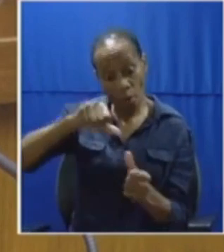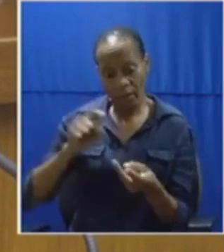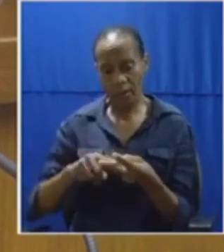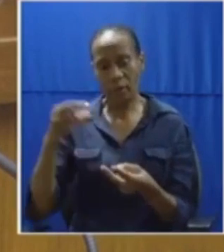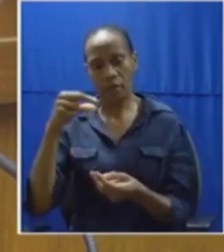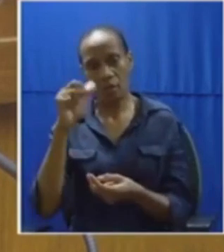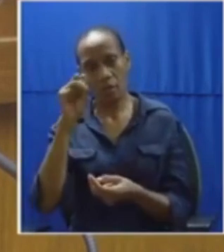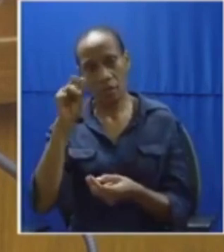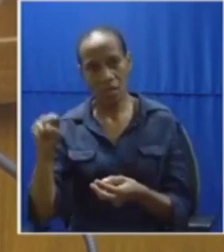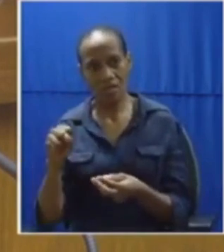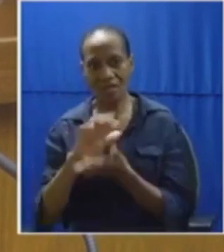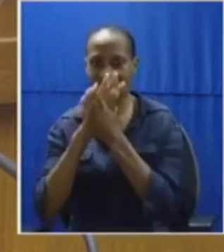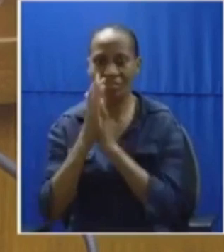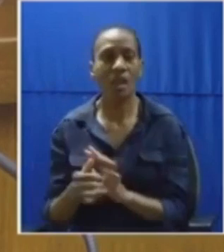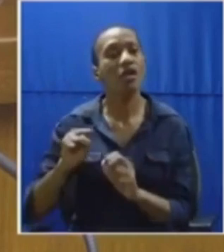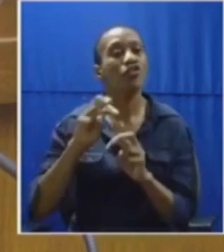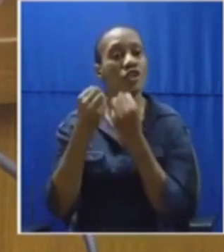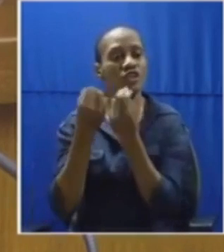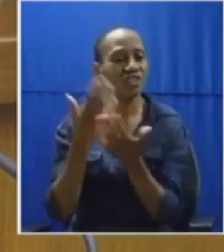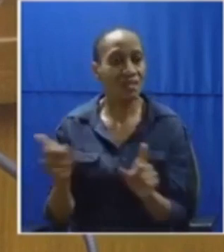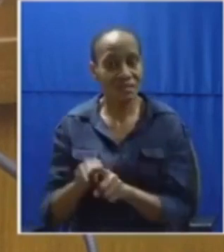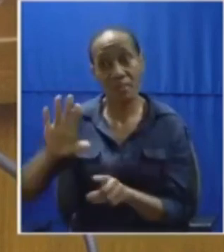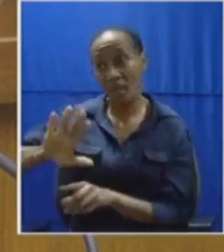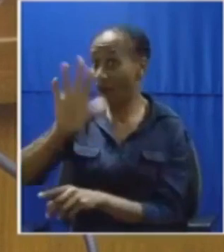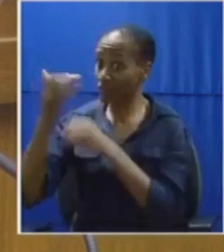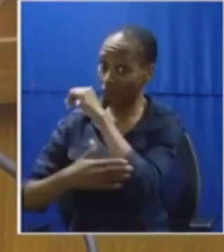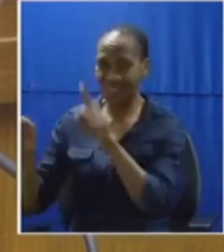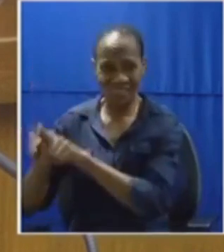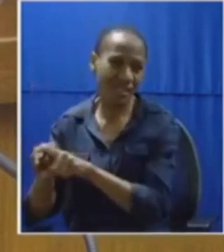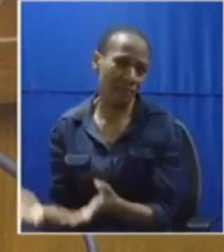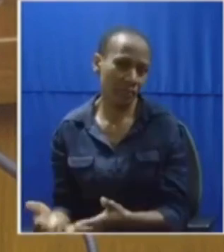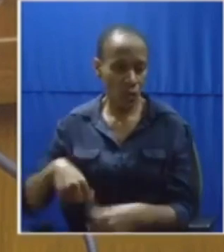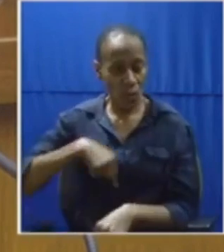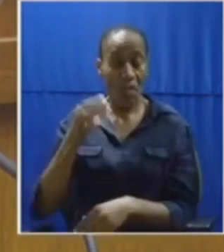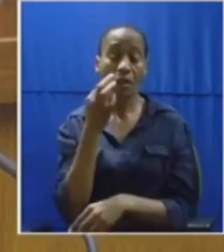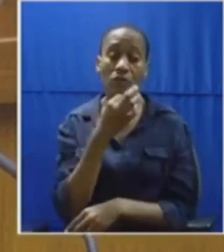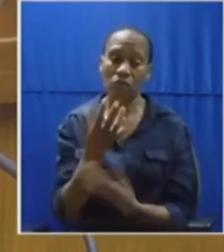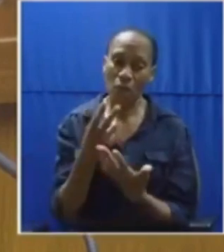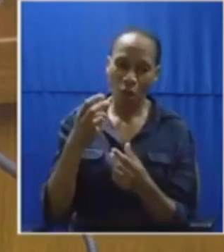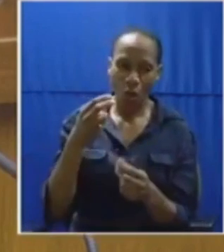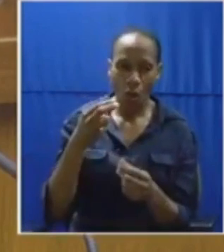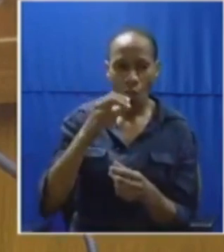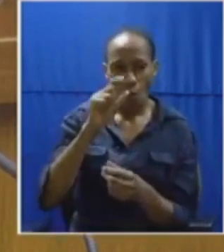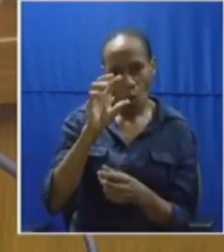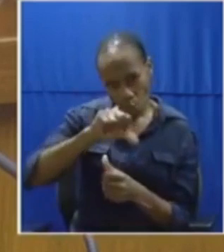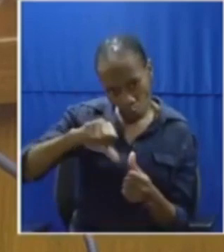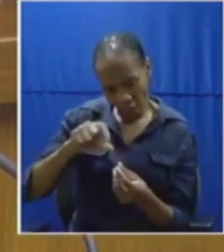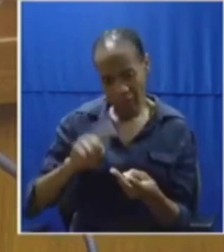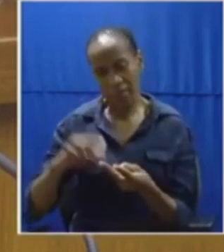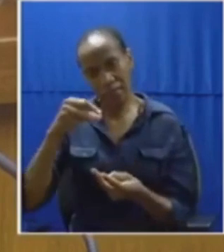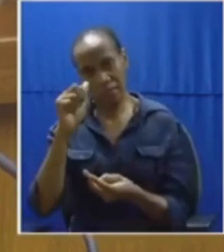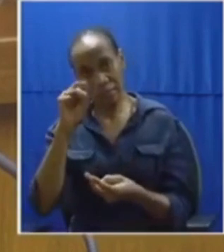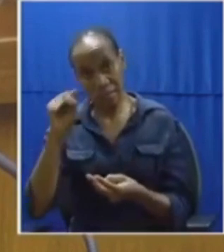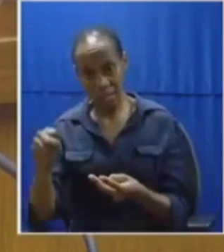like it is in many African countries. We demand that all oil and gas discoveries must be nationalized